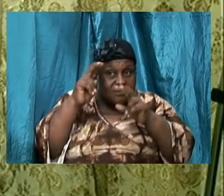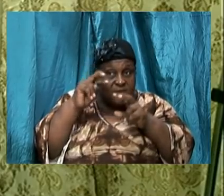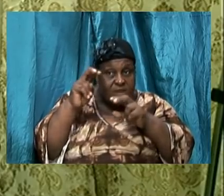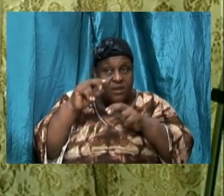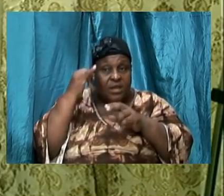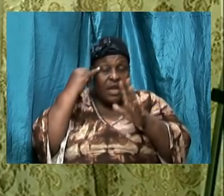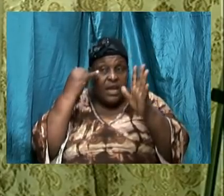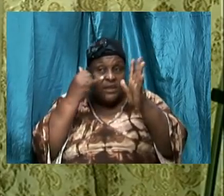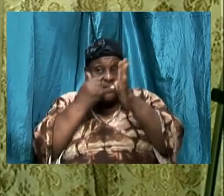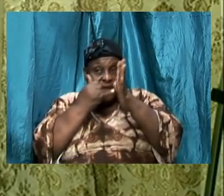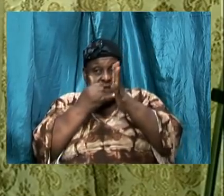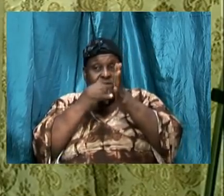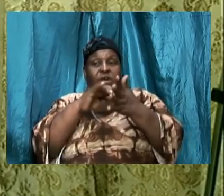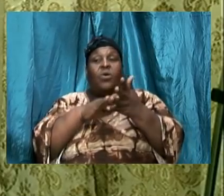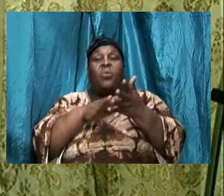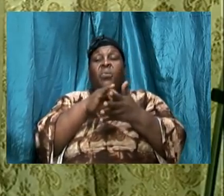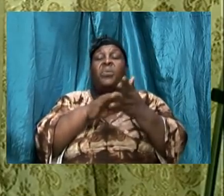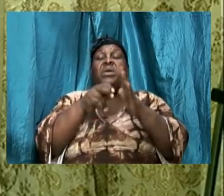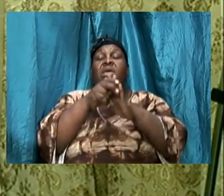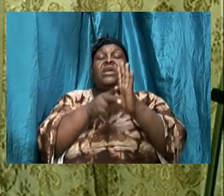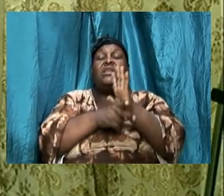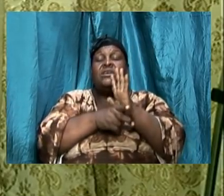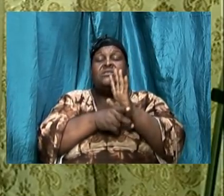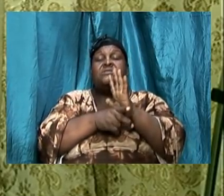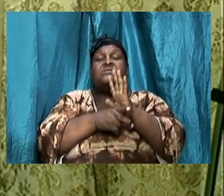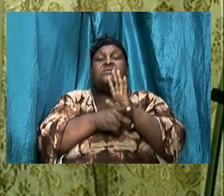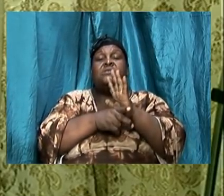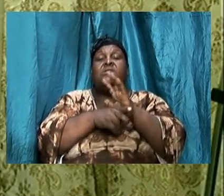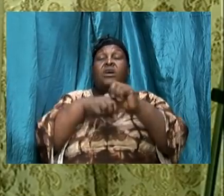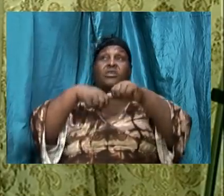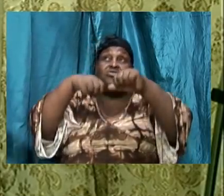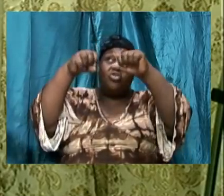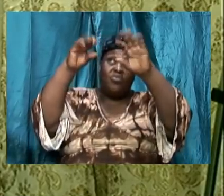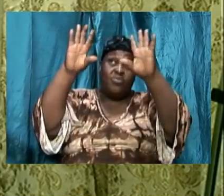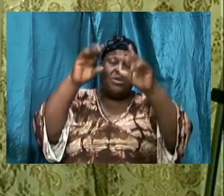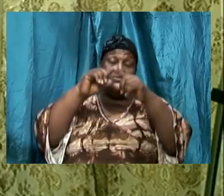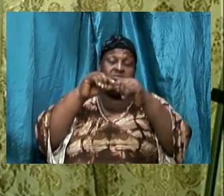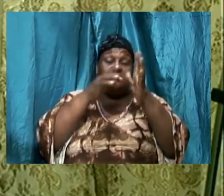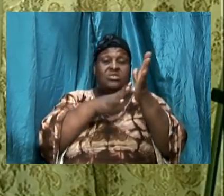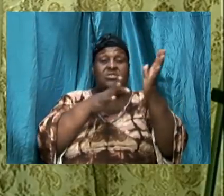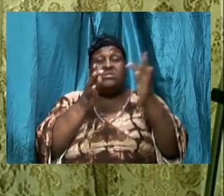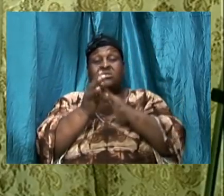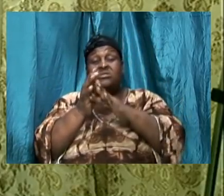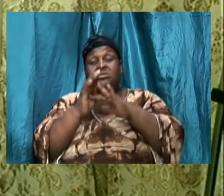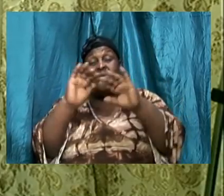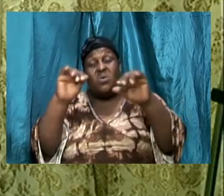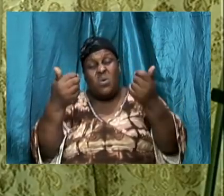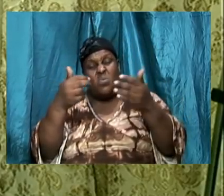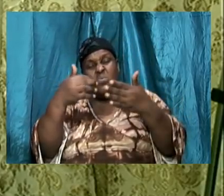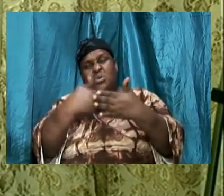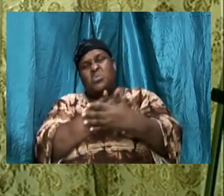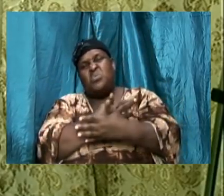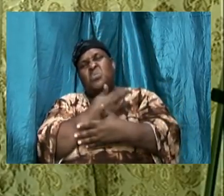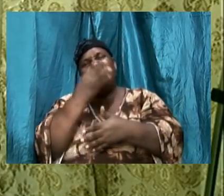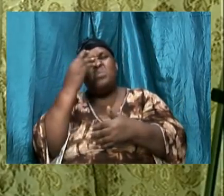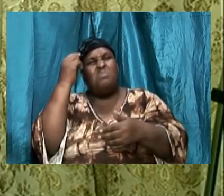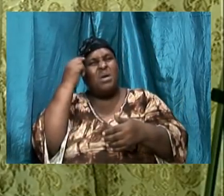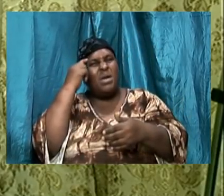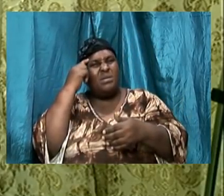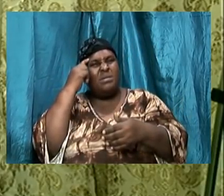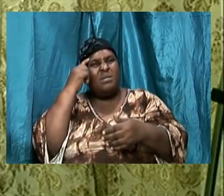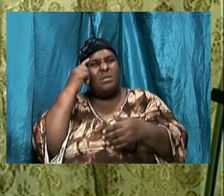decide to walk with our minds renewed but how are we going to renew our minds by getting